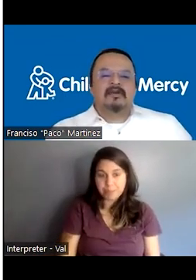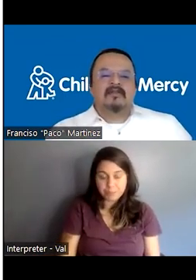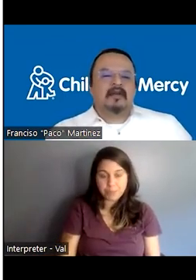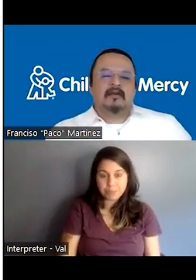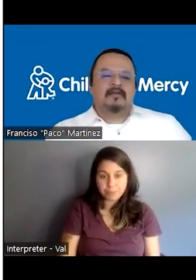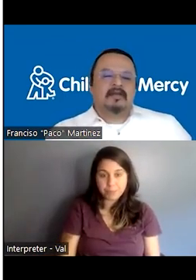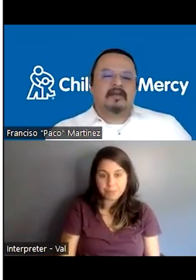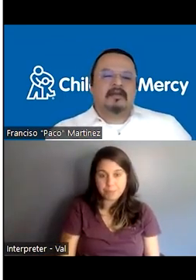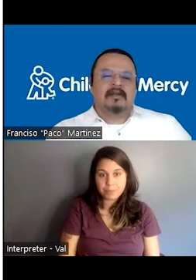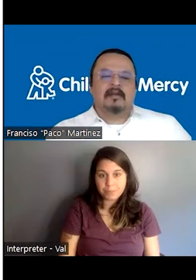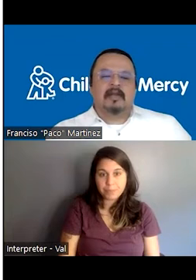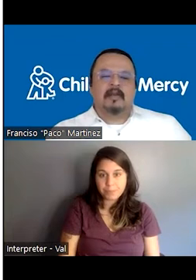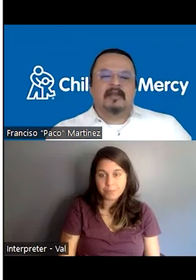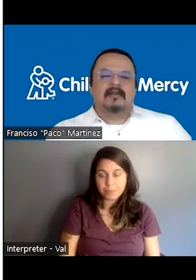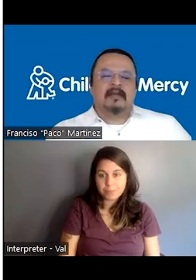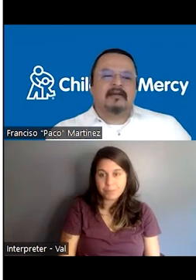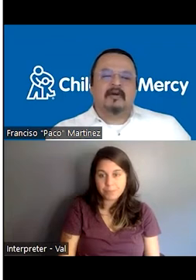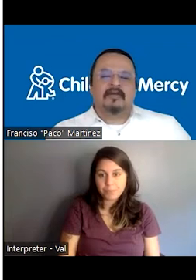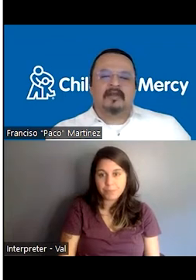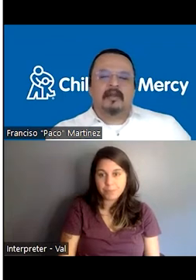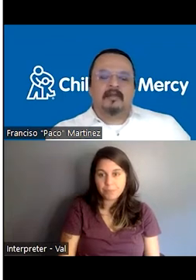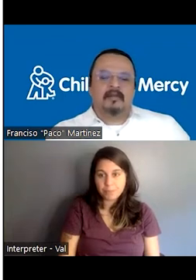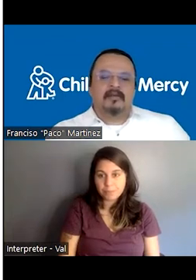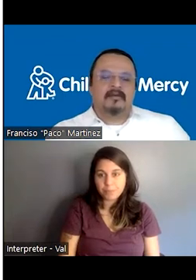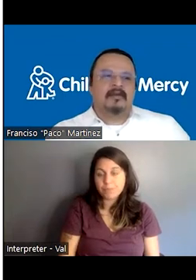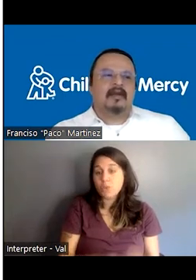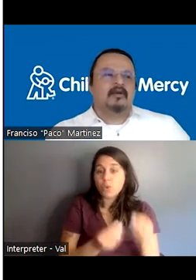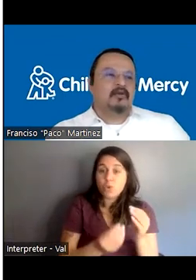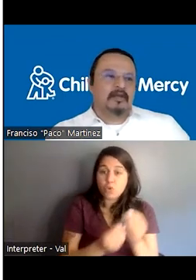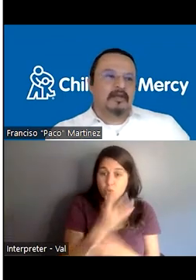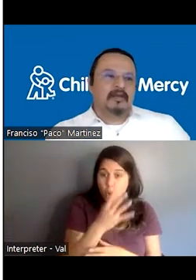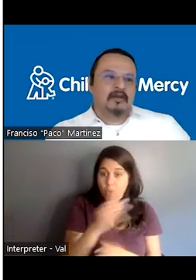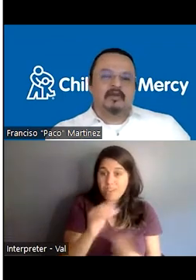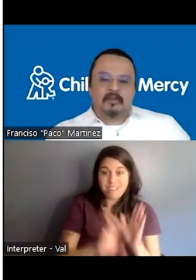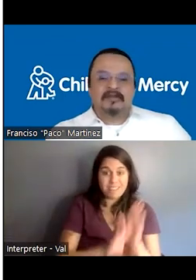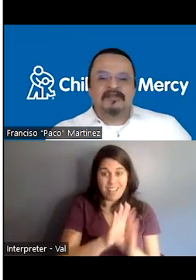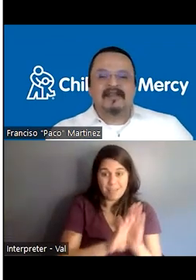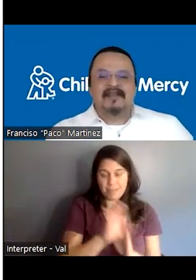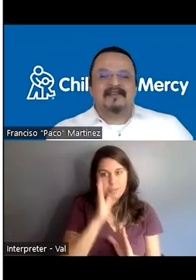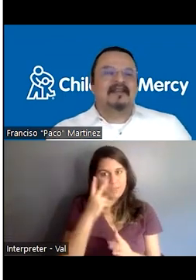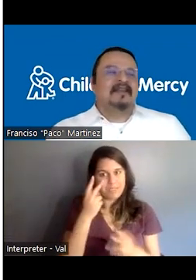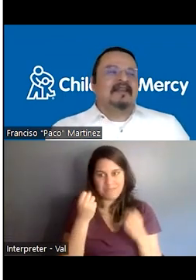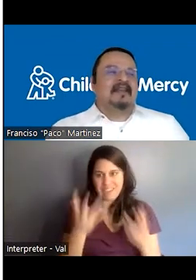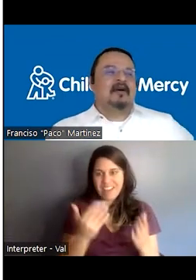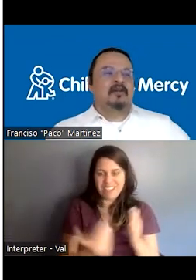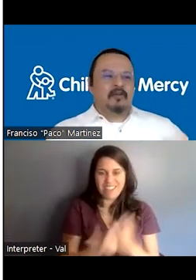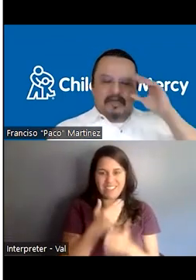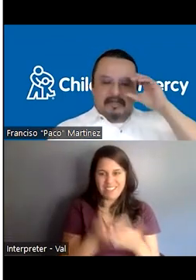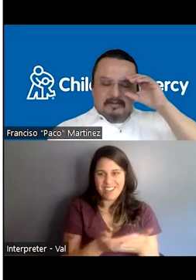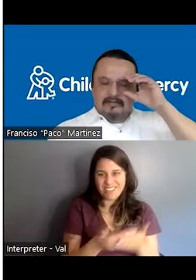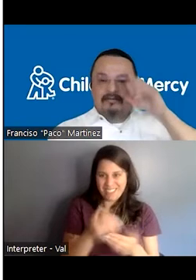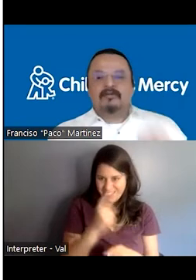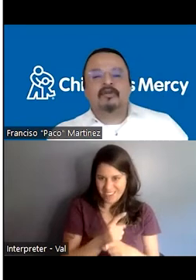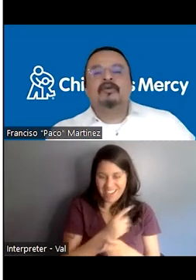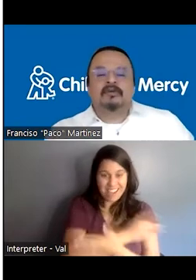So it started, obviously, with development and growth and development, because they are going to see a lot of newborns and all the